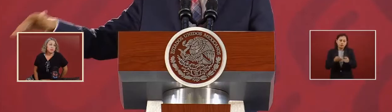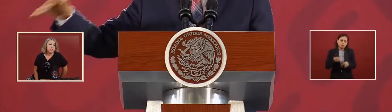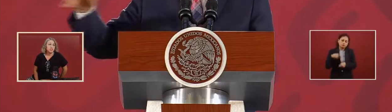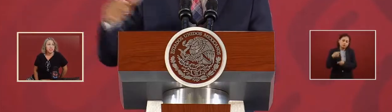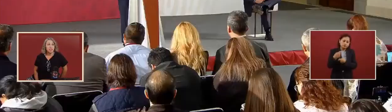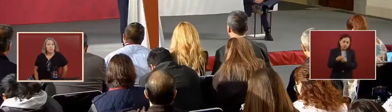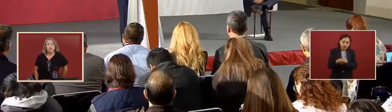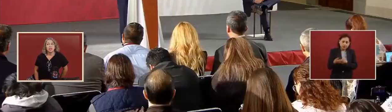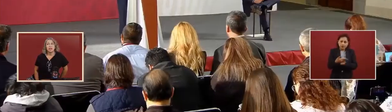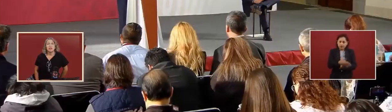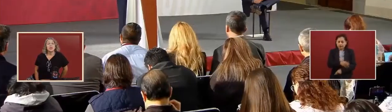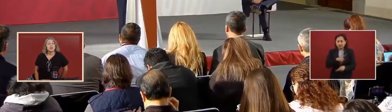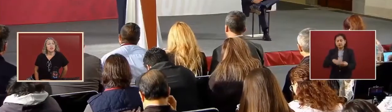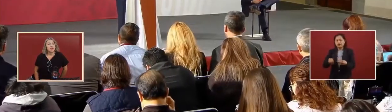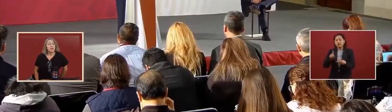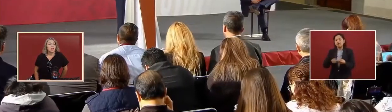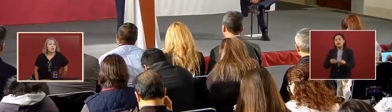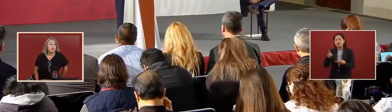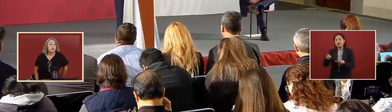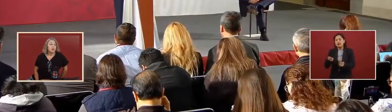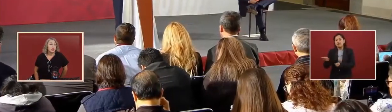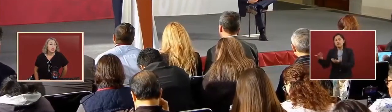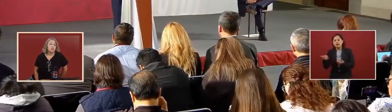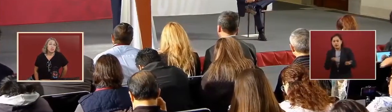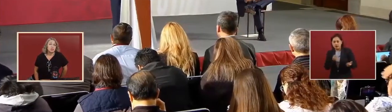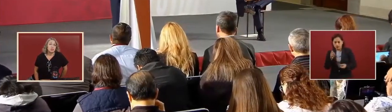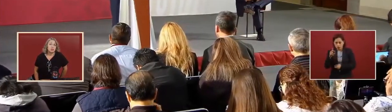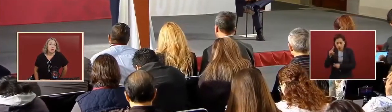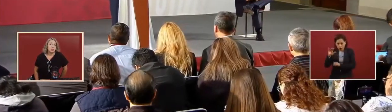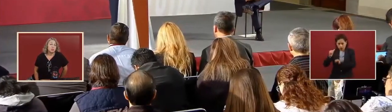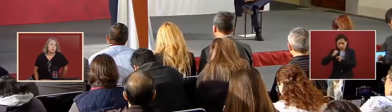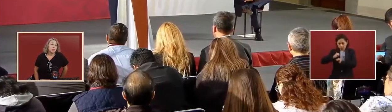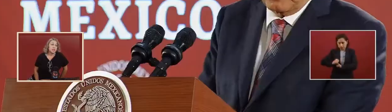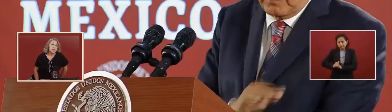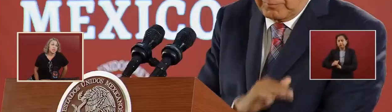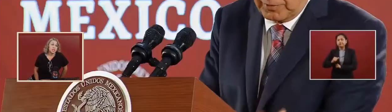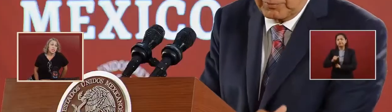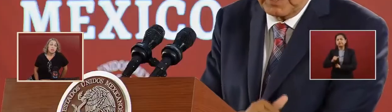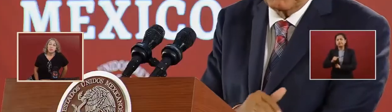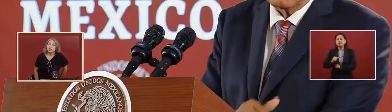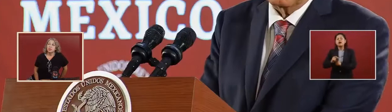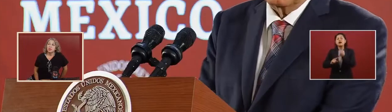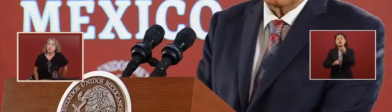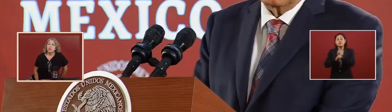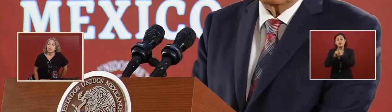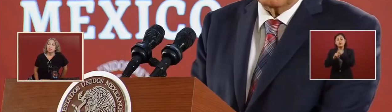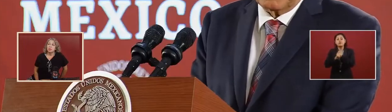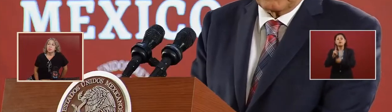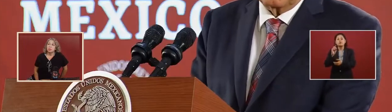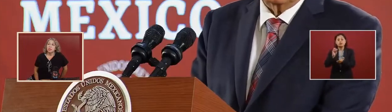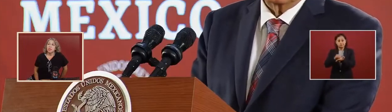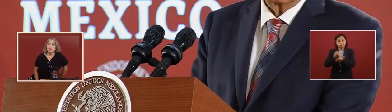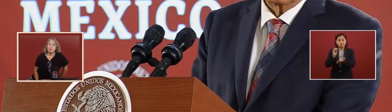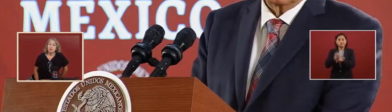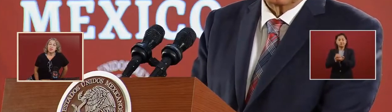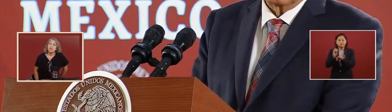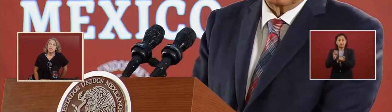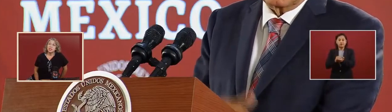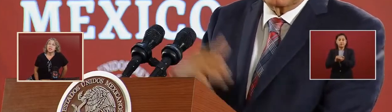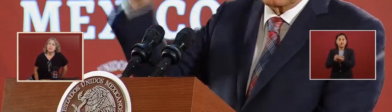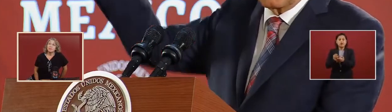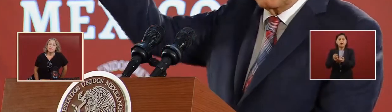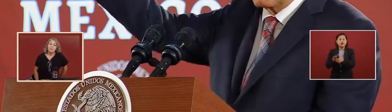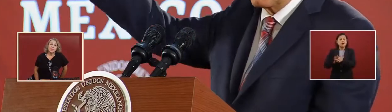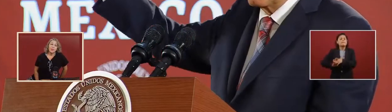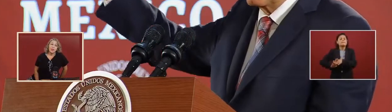and also the problems that the continue and immigration we have to